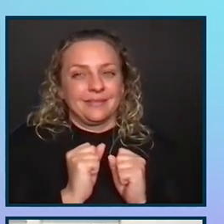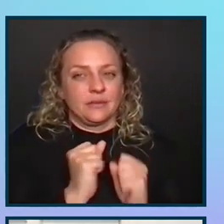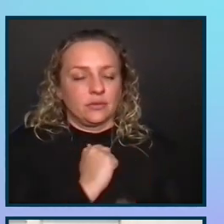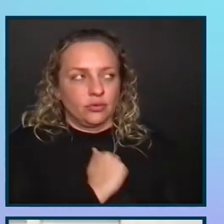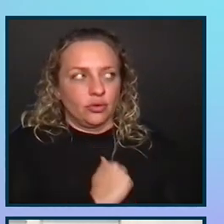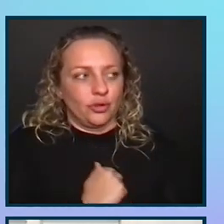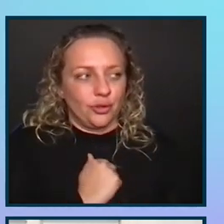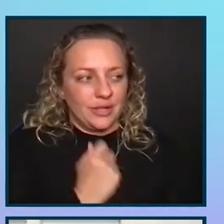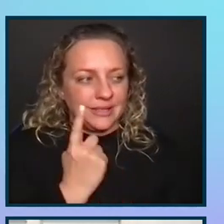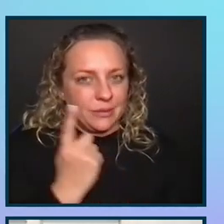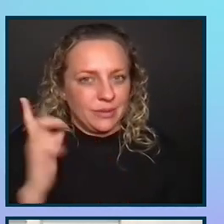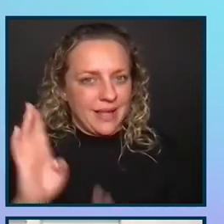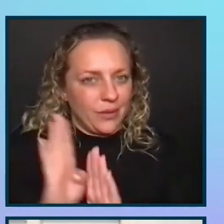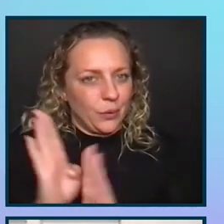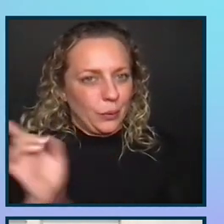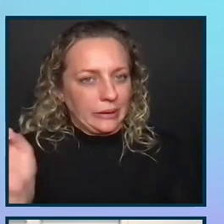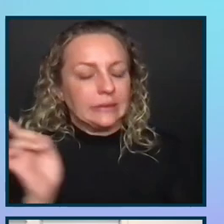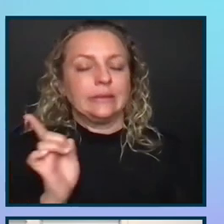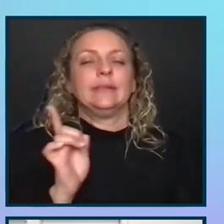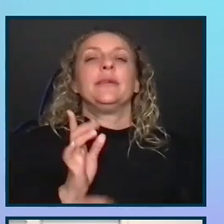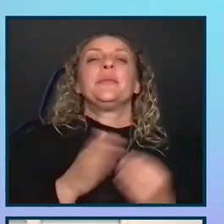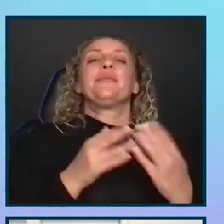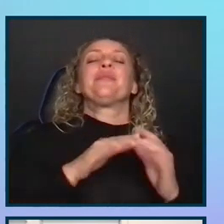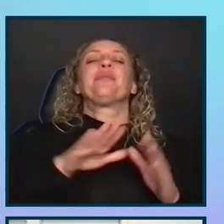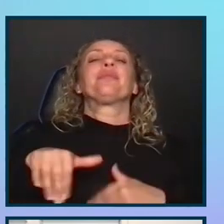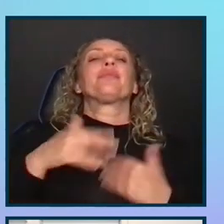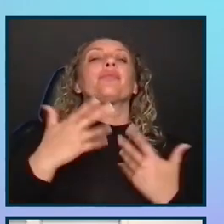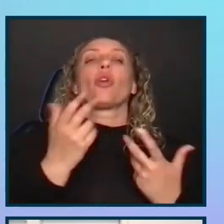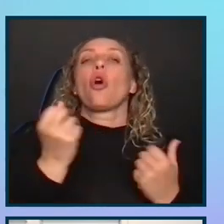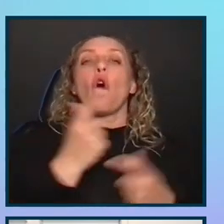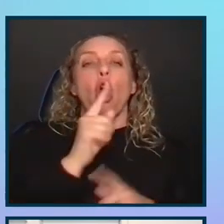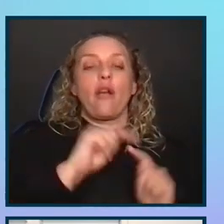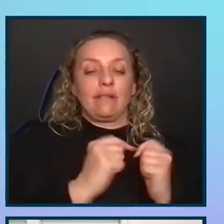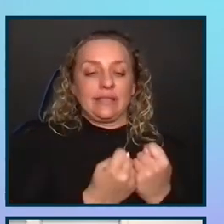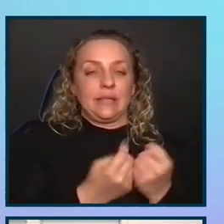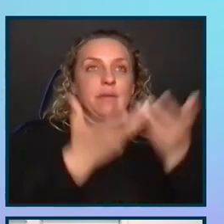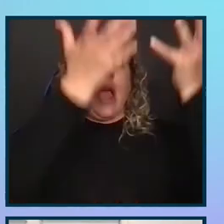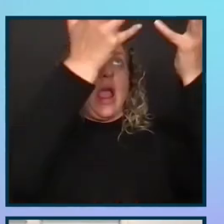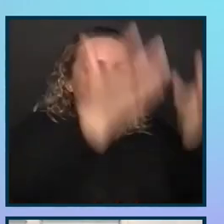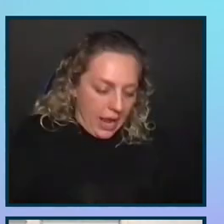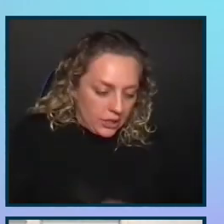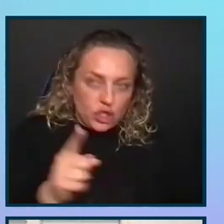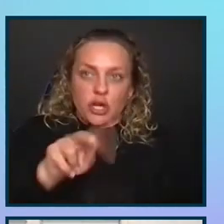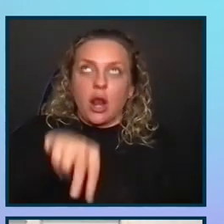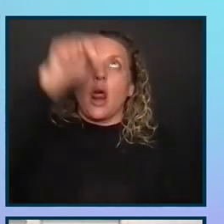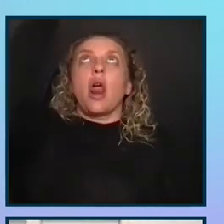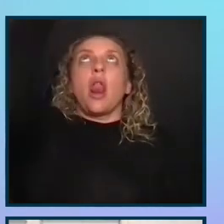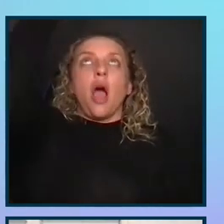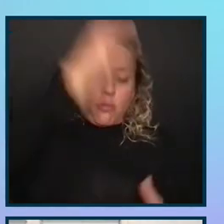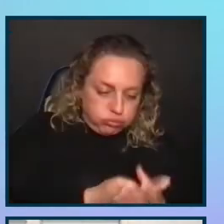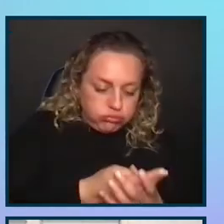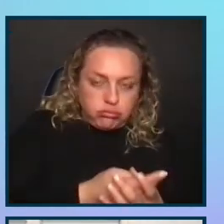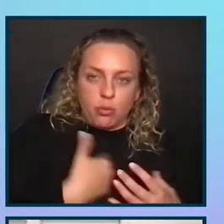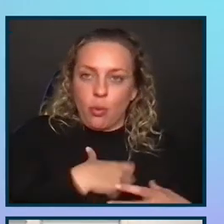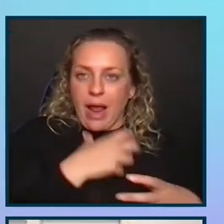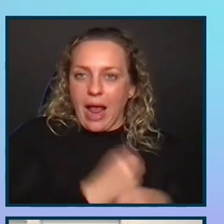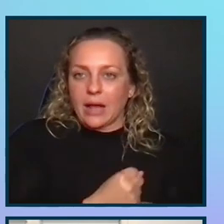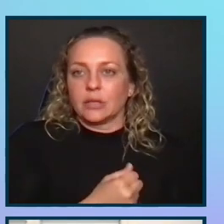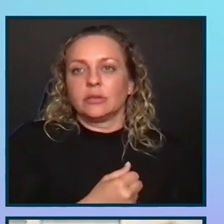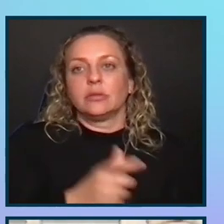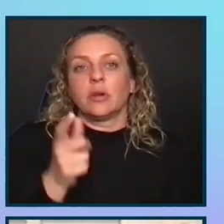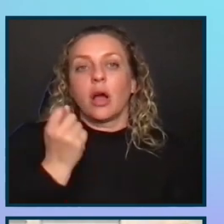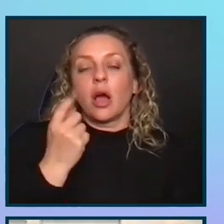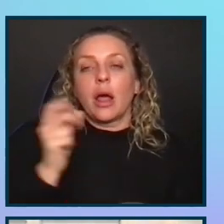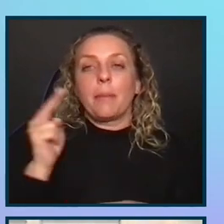Sorry, someone's at the door. And all of her team catches her. And the important thing to think about is that the audience may see